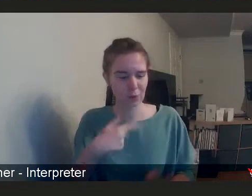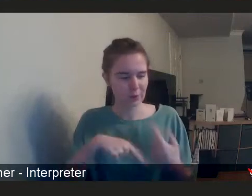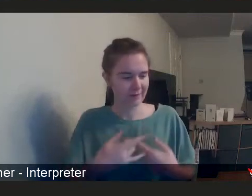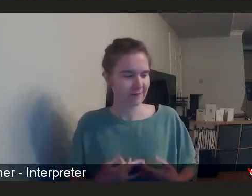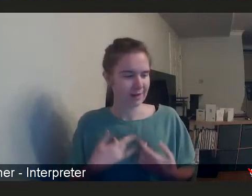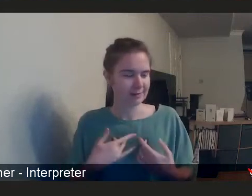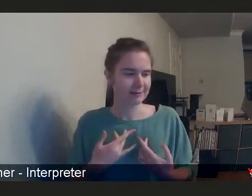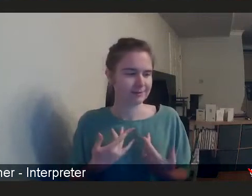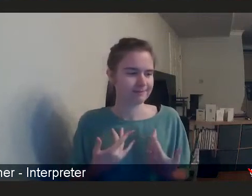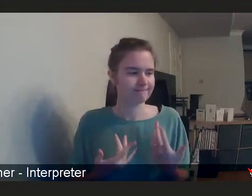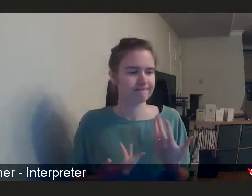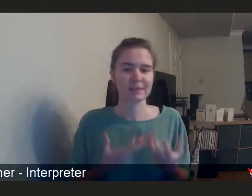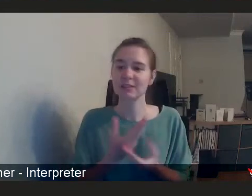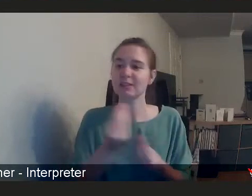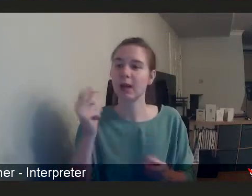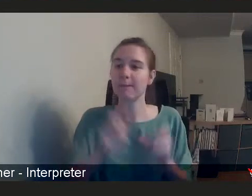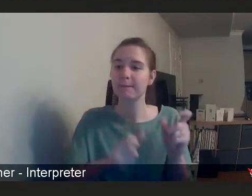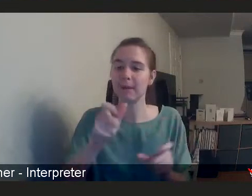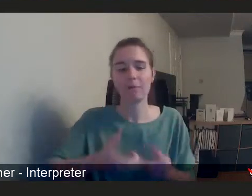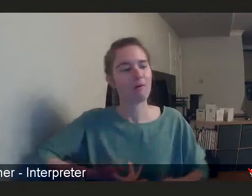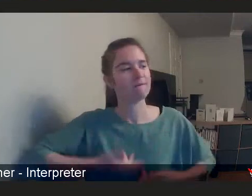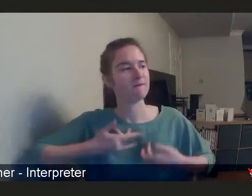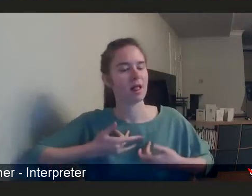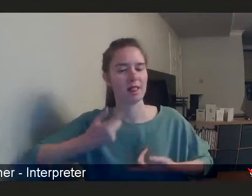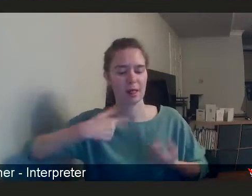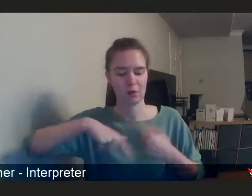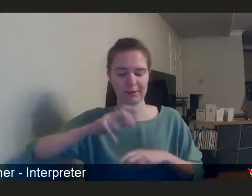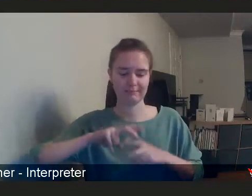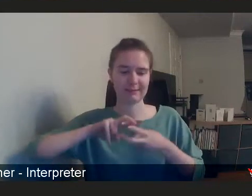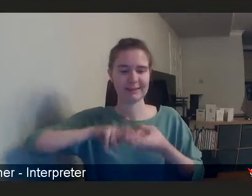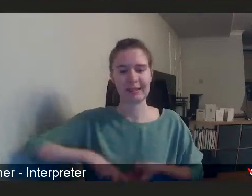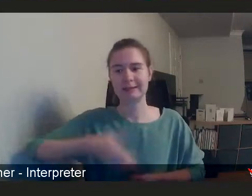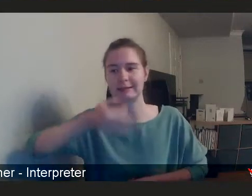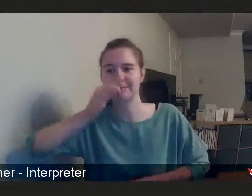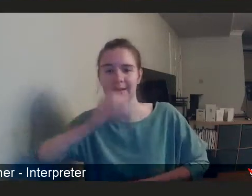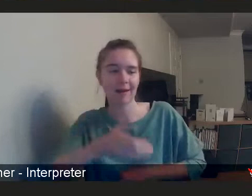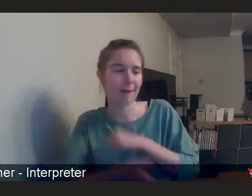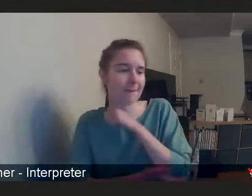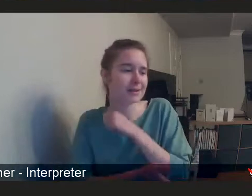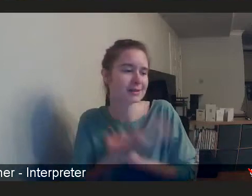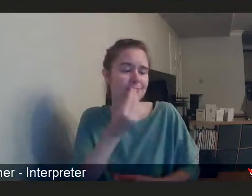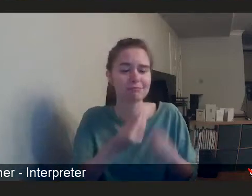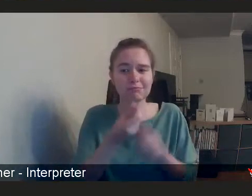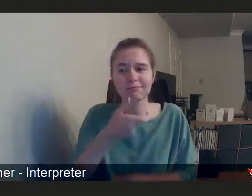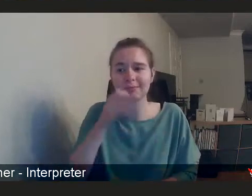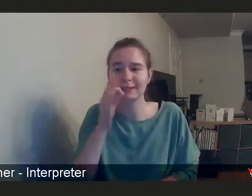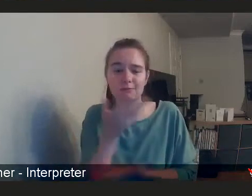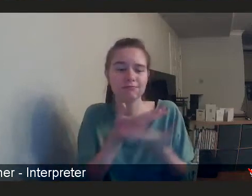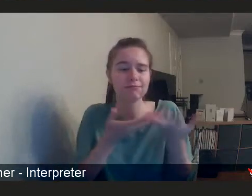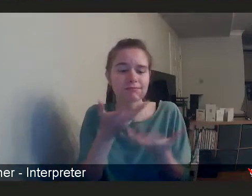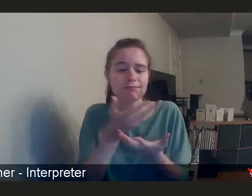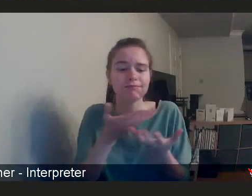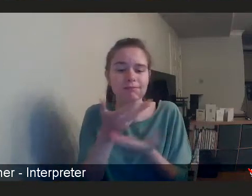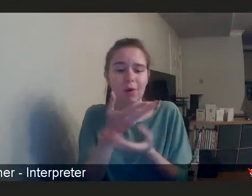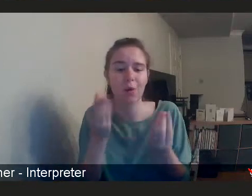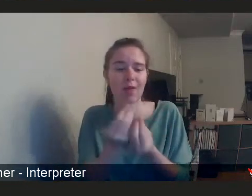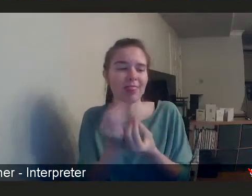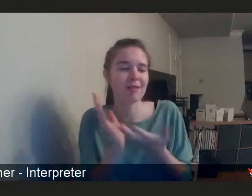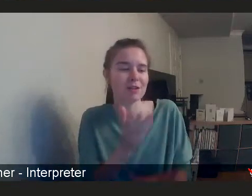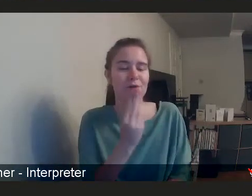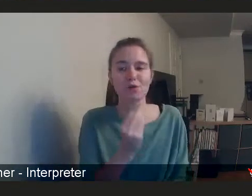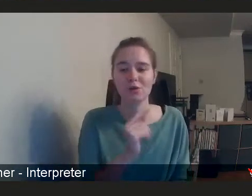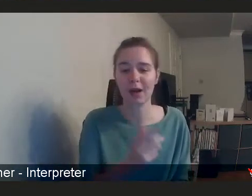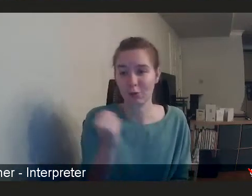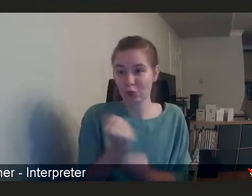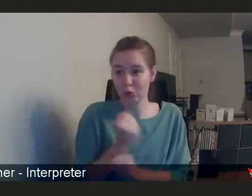some people think that we sit around and drink tea and eat biscuits with our service users. And we do